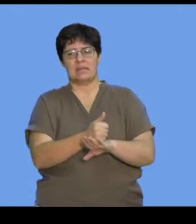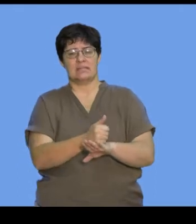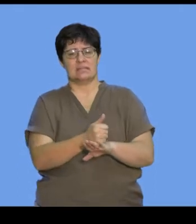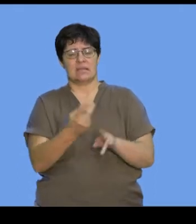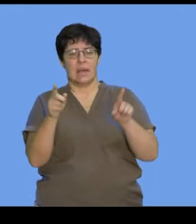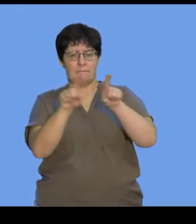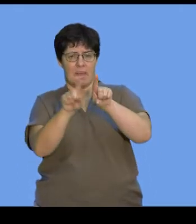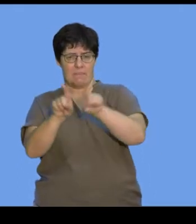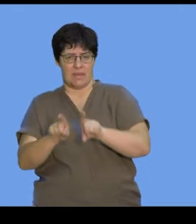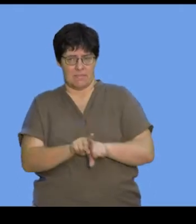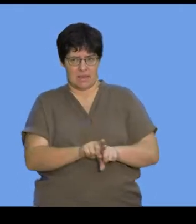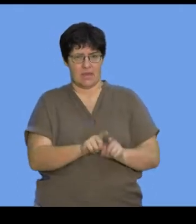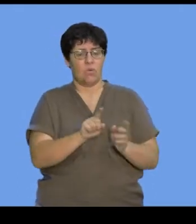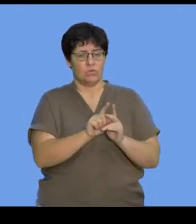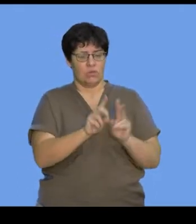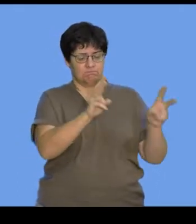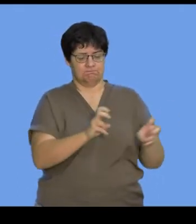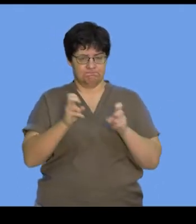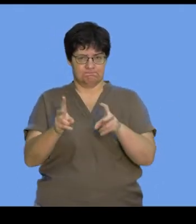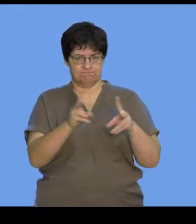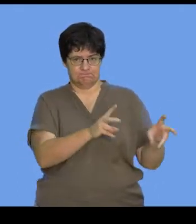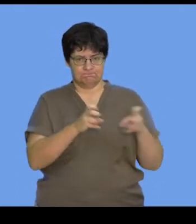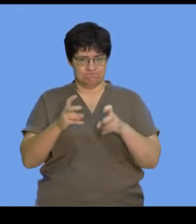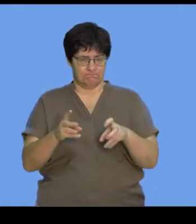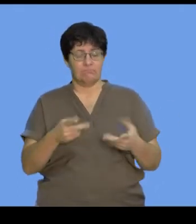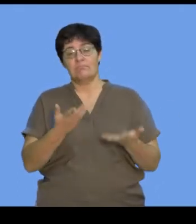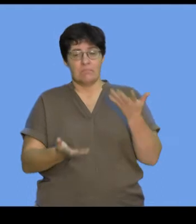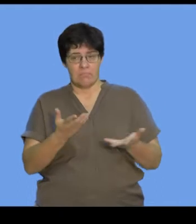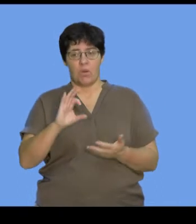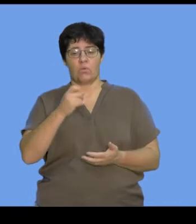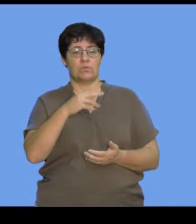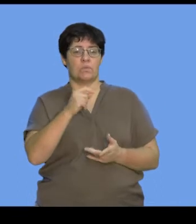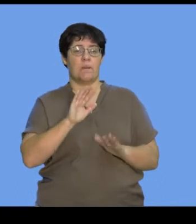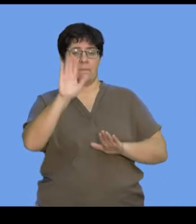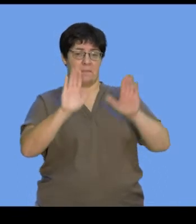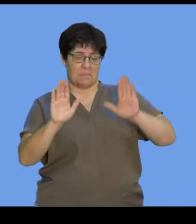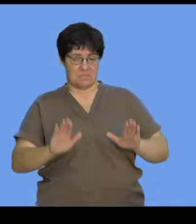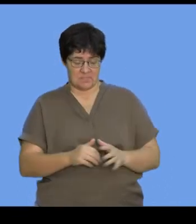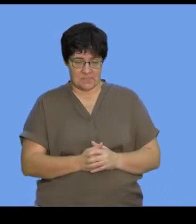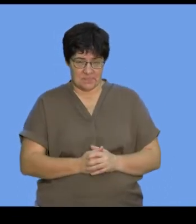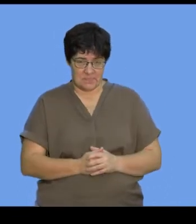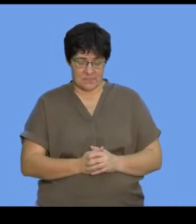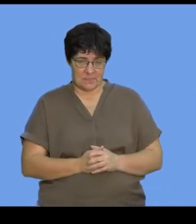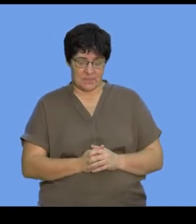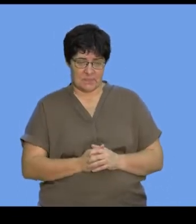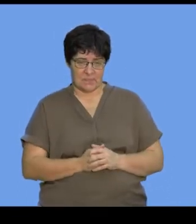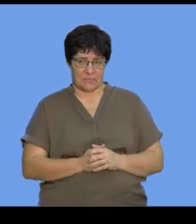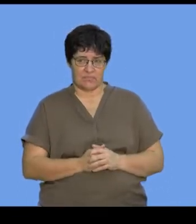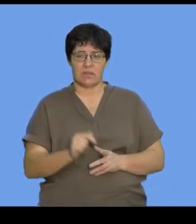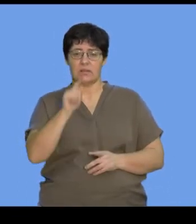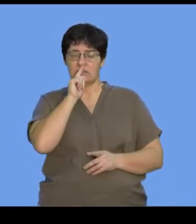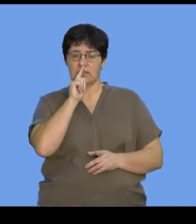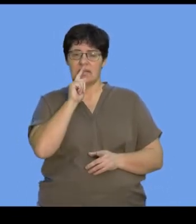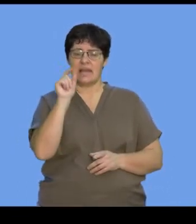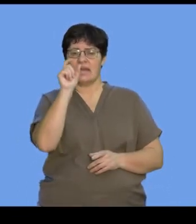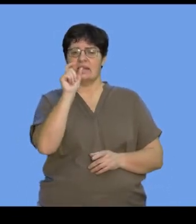focus on DNA replication and possibly chromosome mapping. So, it's important that we review the